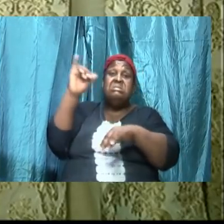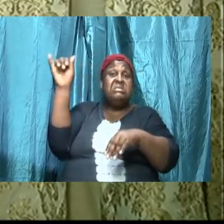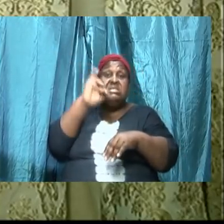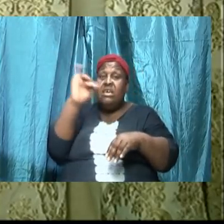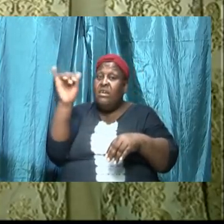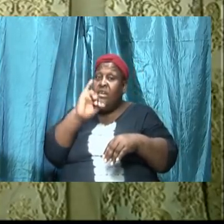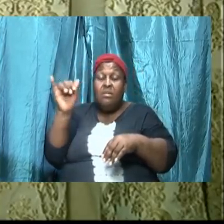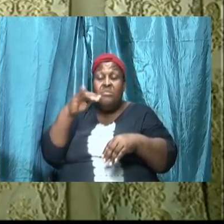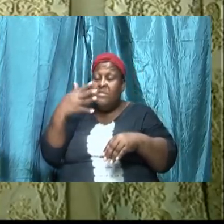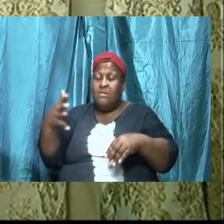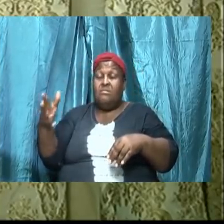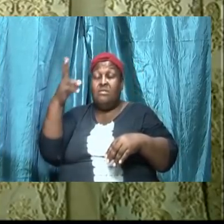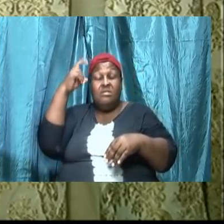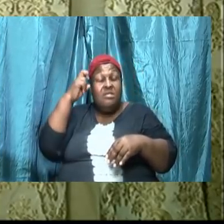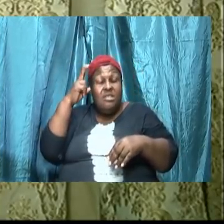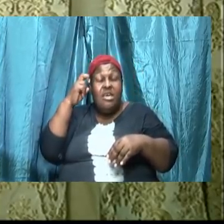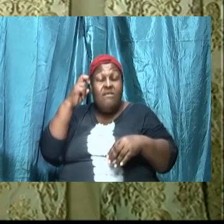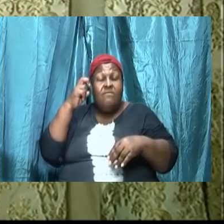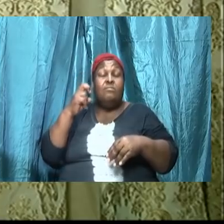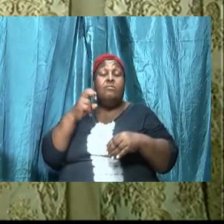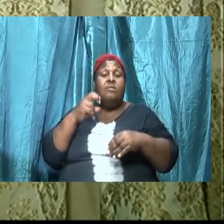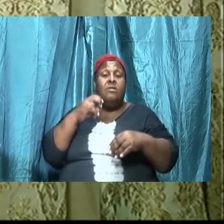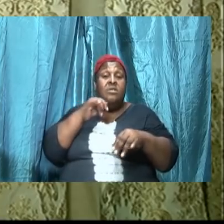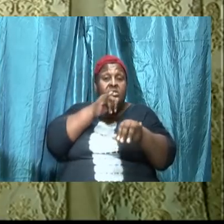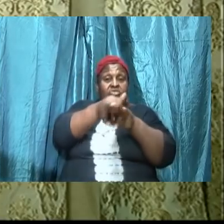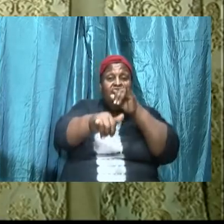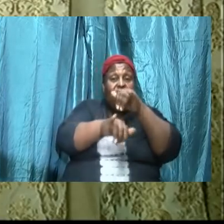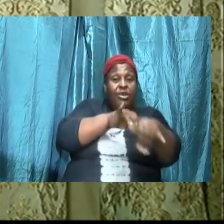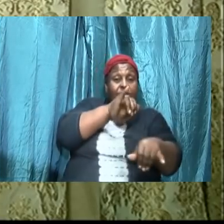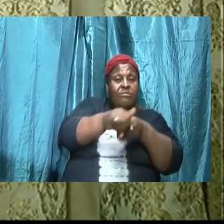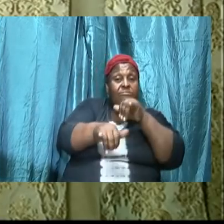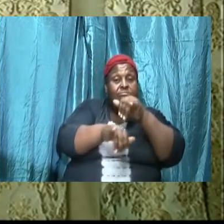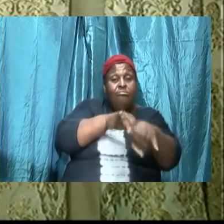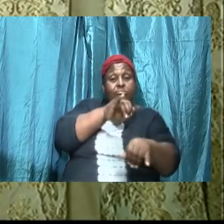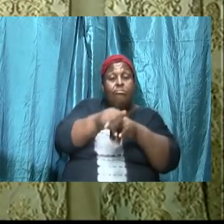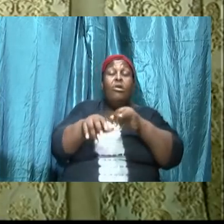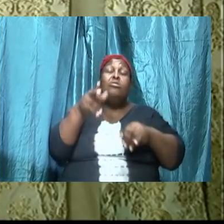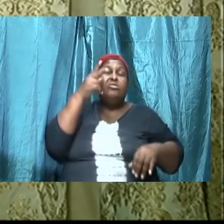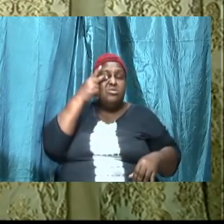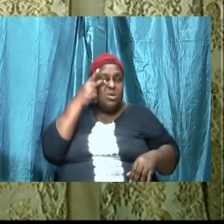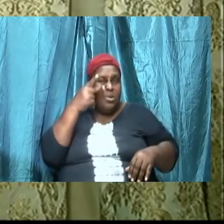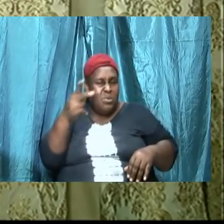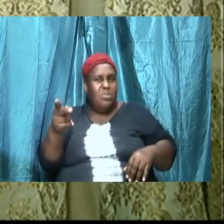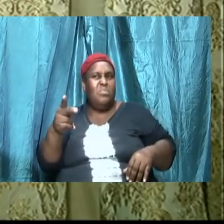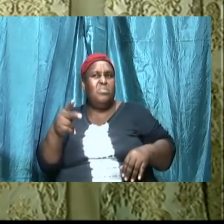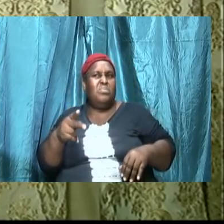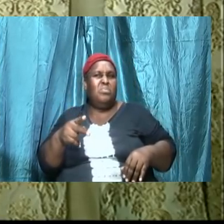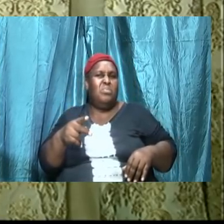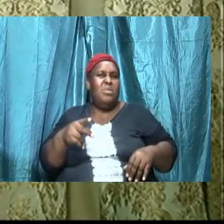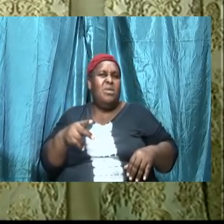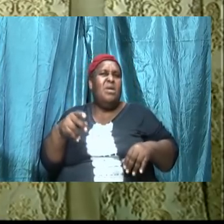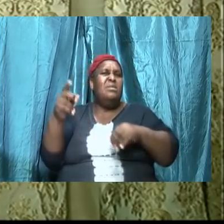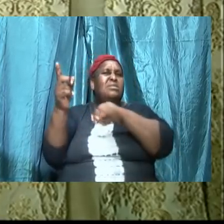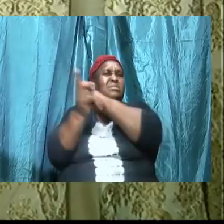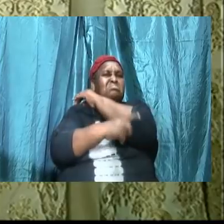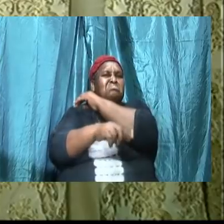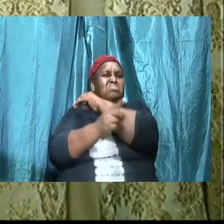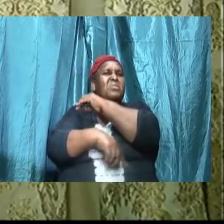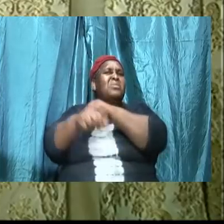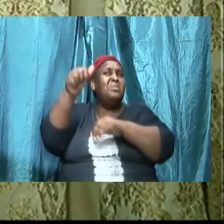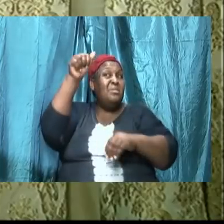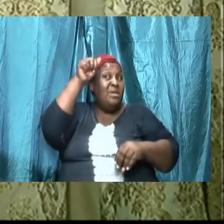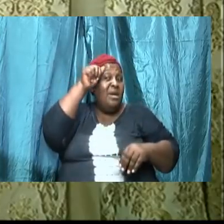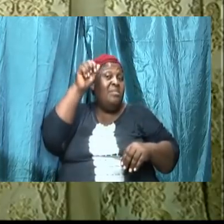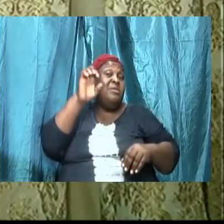number three look at the episode with the temptation of Adam and Eve